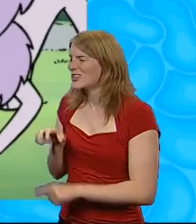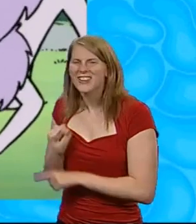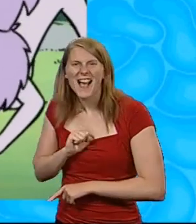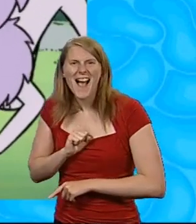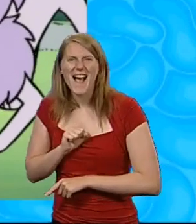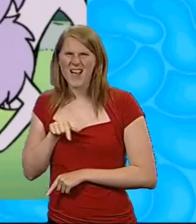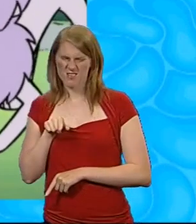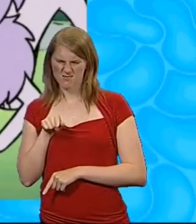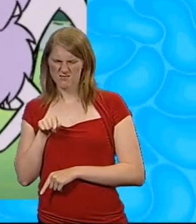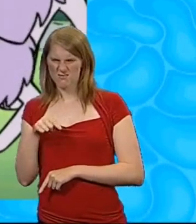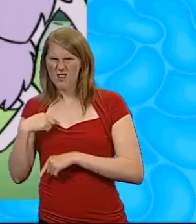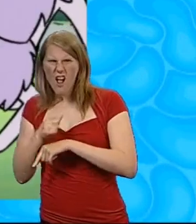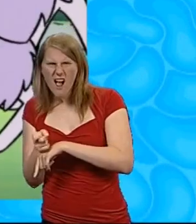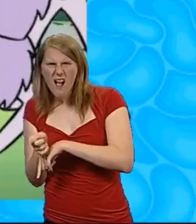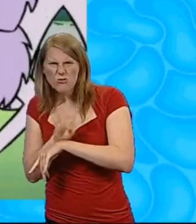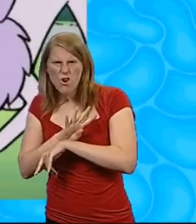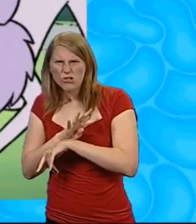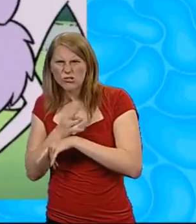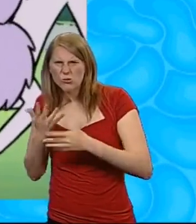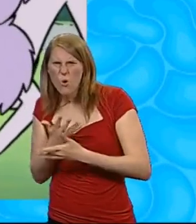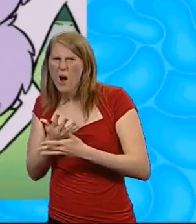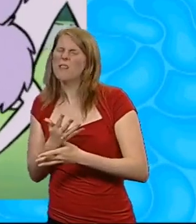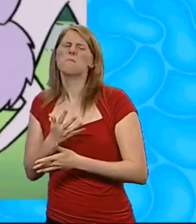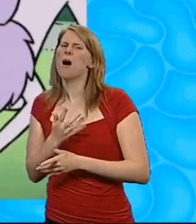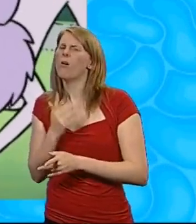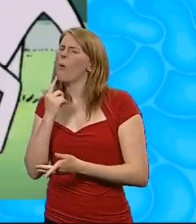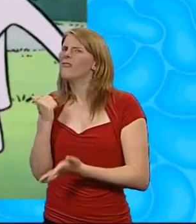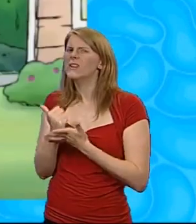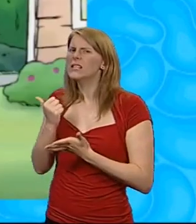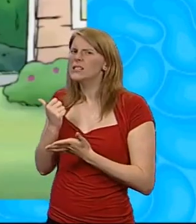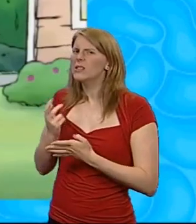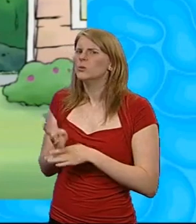Bye. You're not my hedgehog toy, but you look like a great toy.